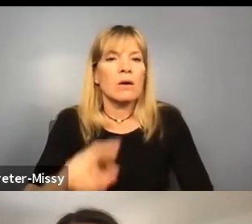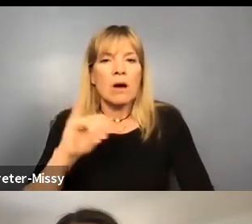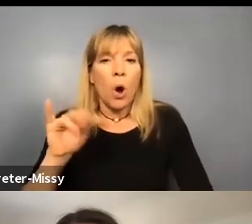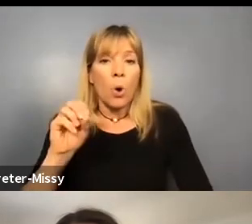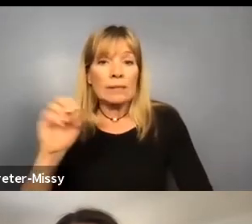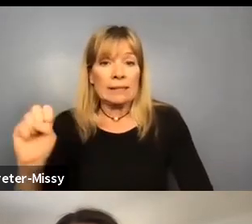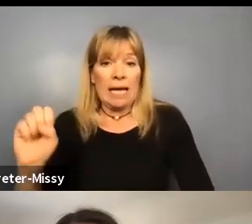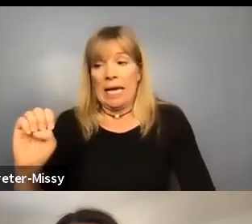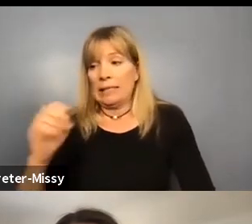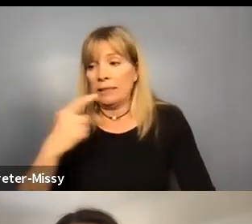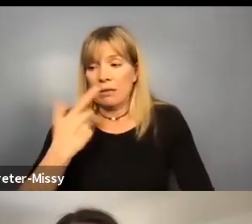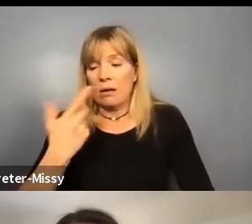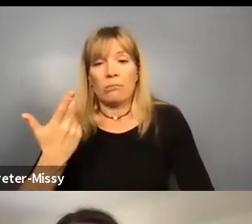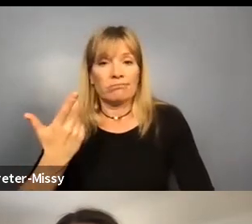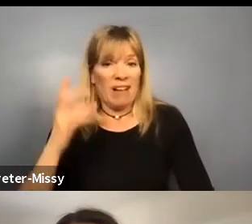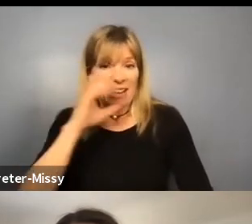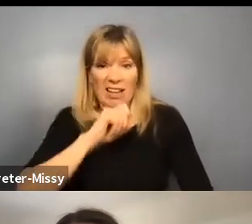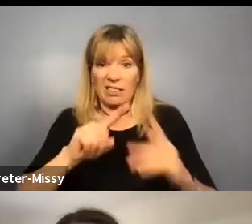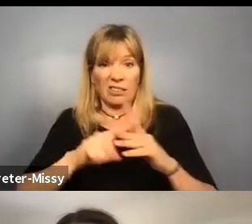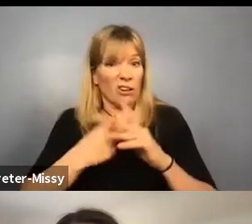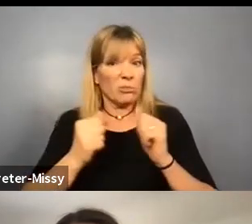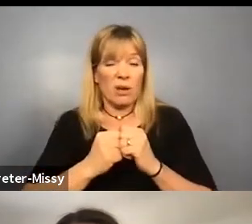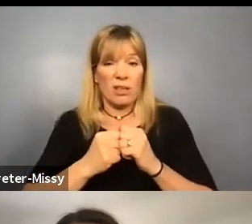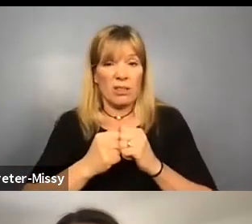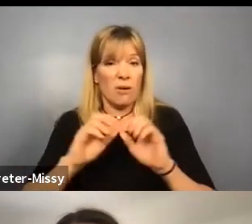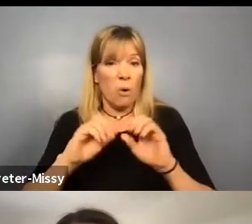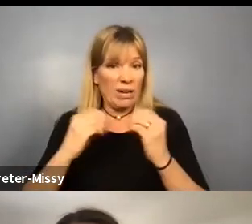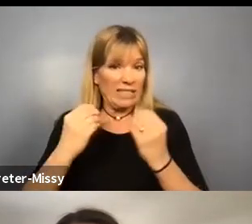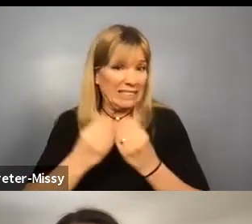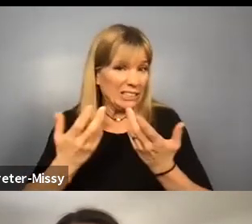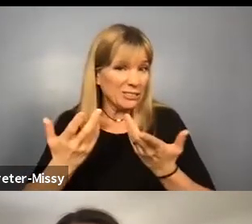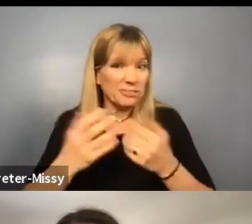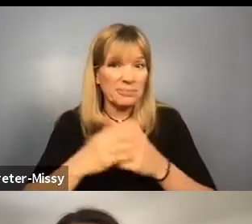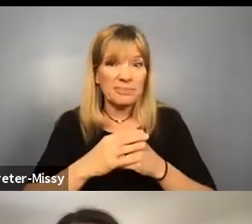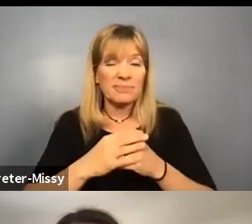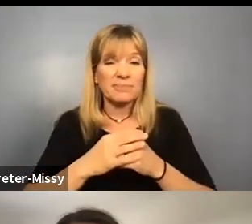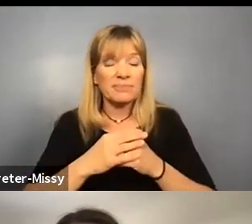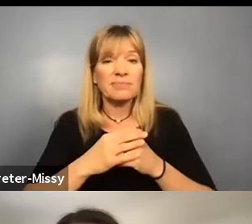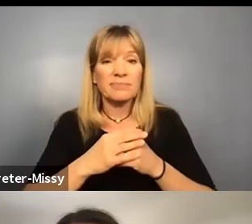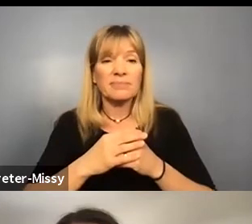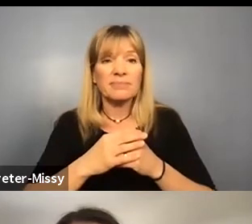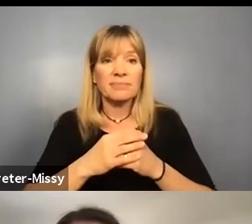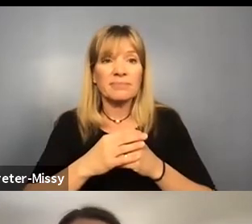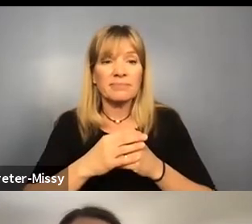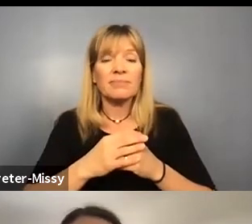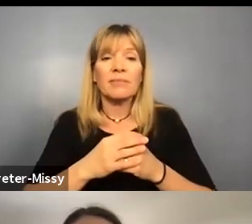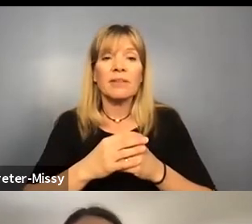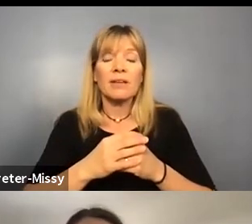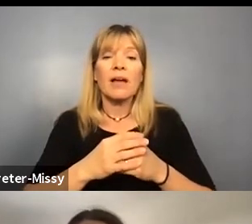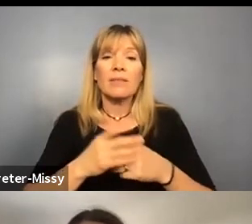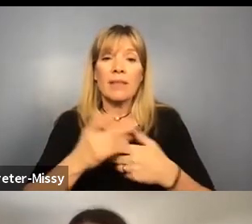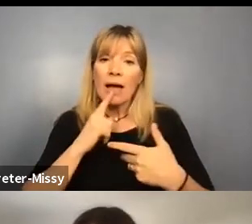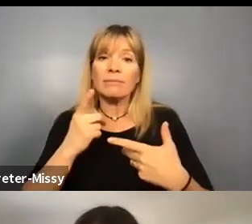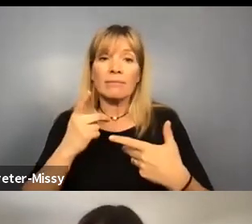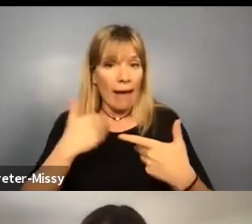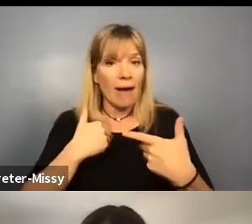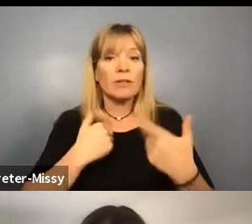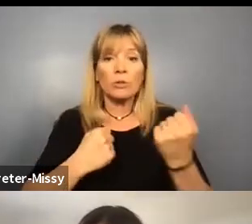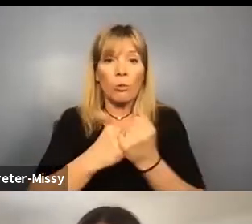I guess it starts with organizations, you know, holding support groups so that we can